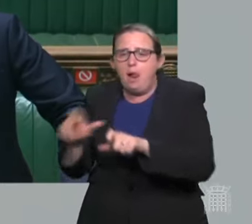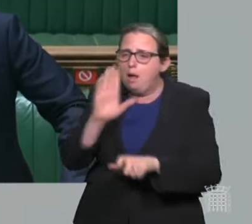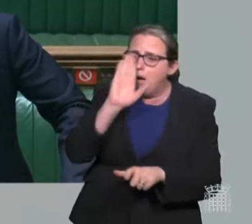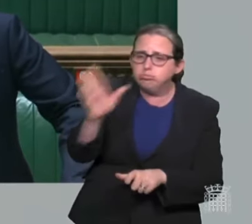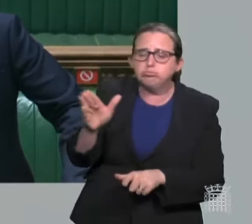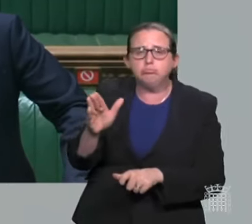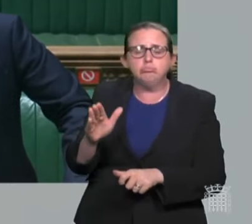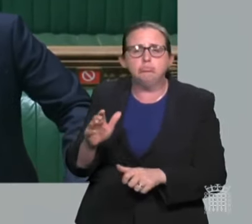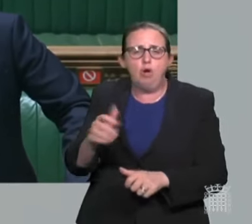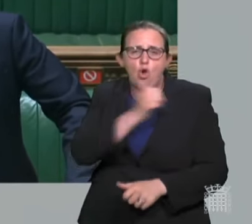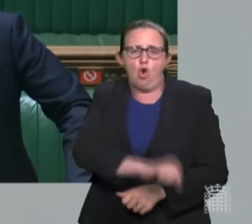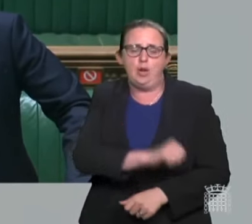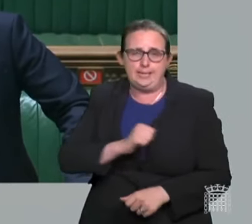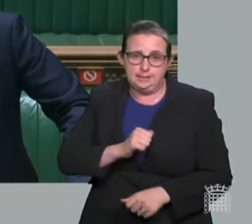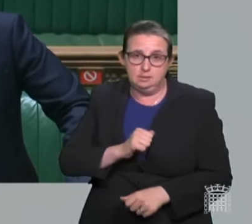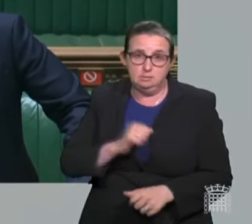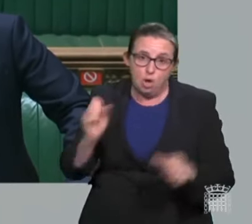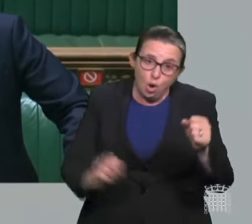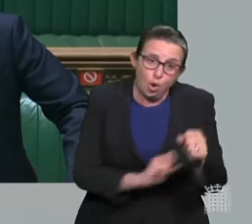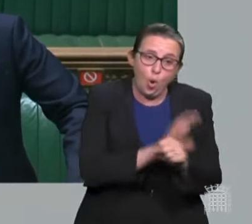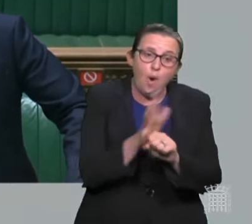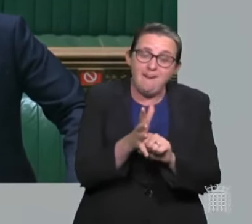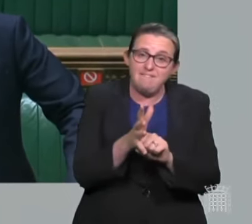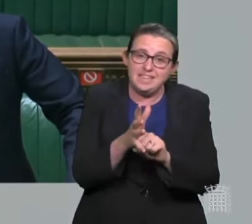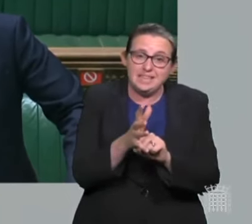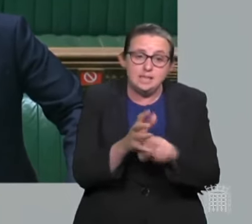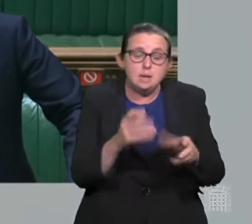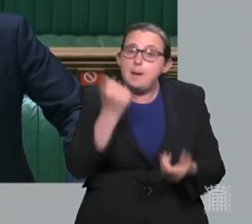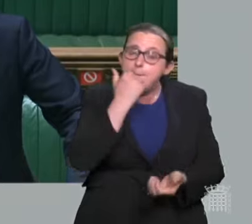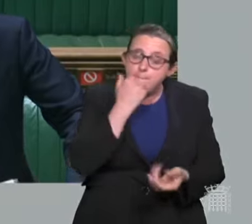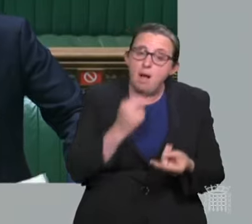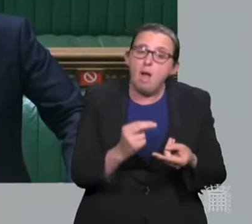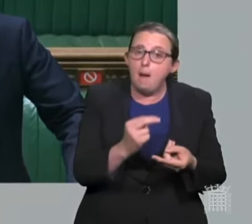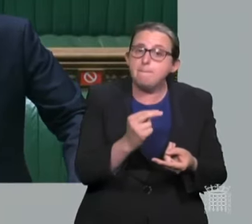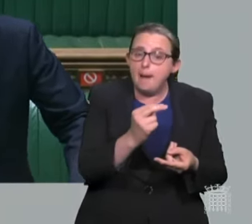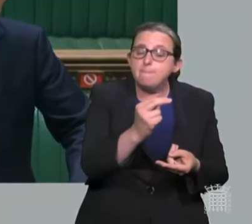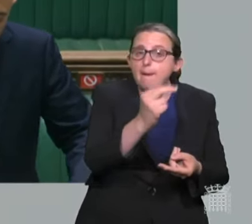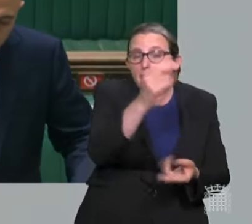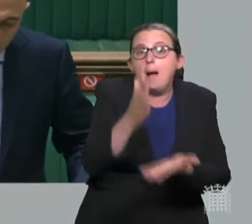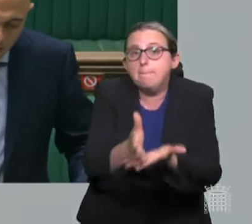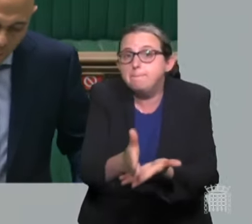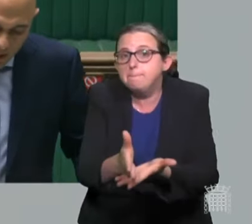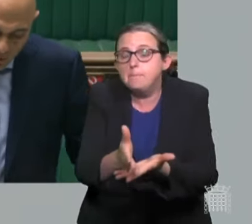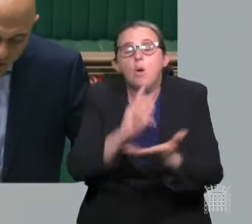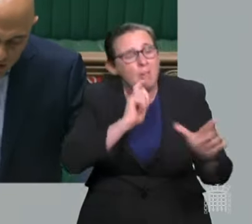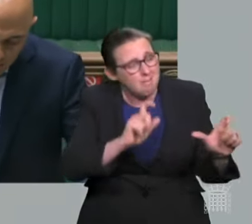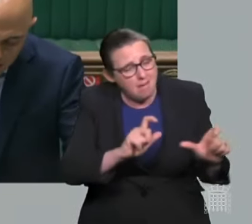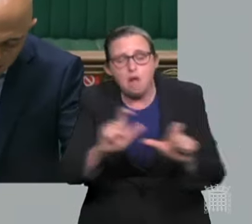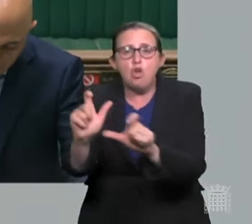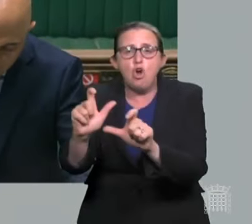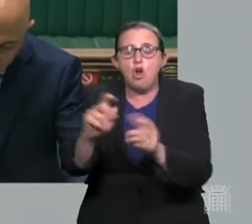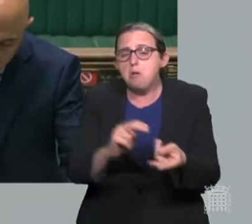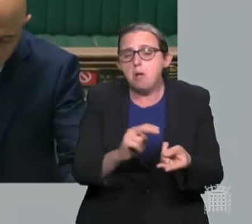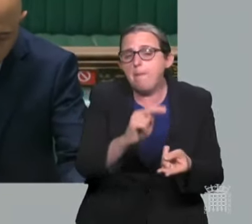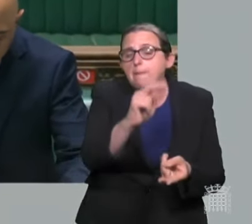Covid-19 are rising and they will continue to rise significantly. We can reasonably